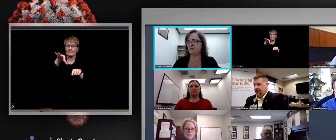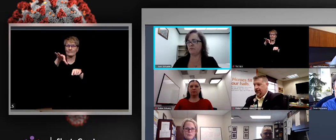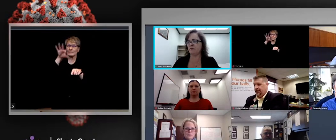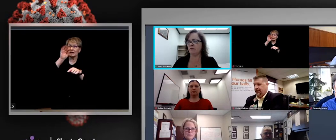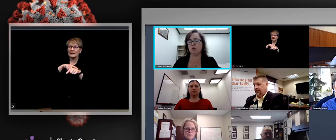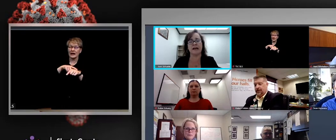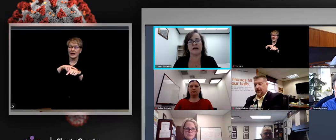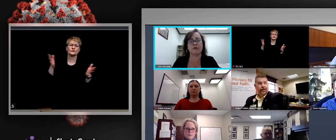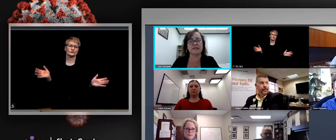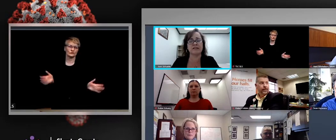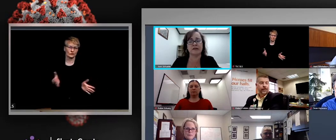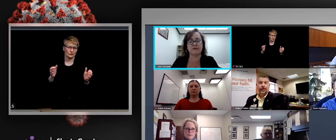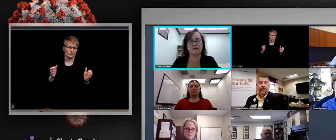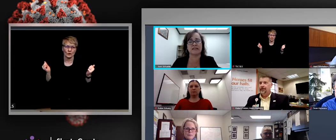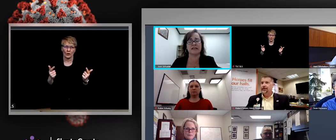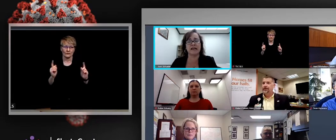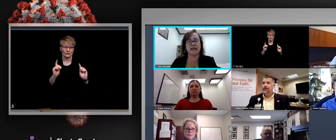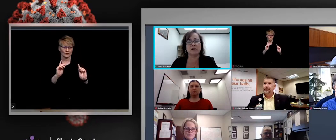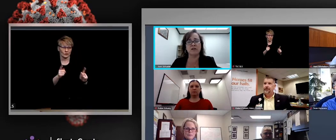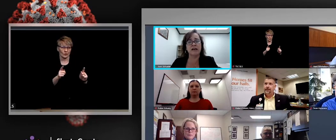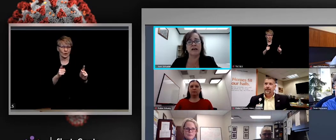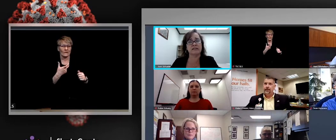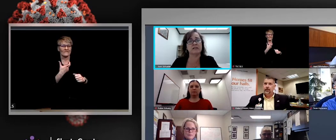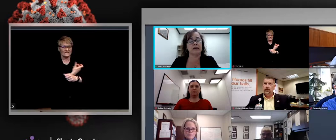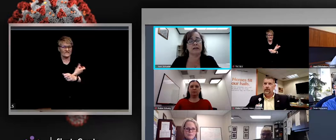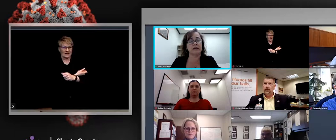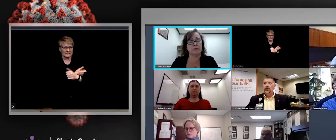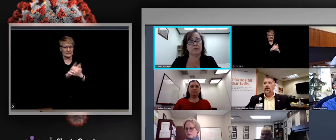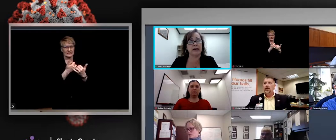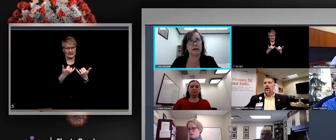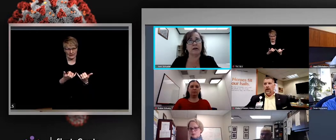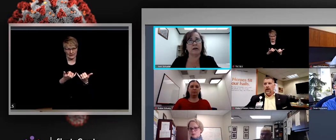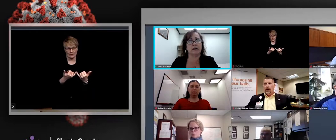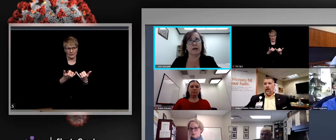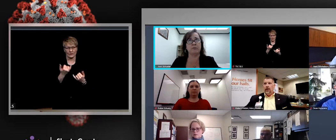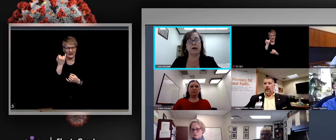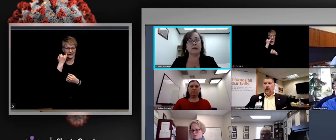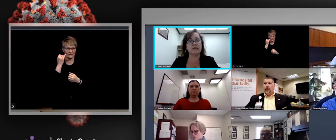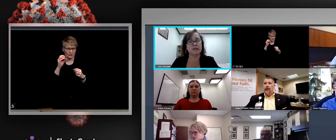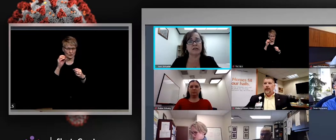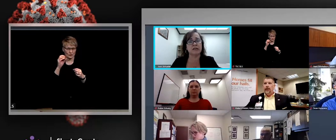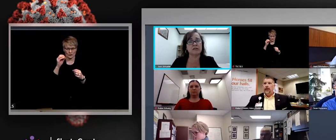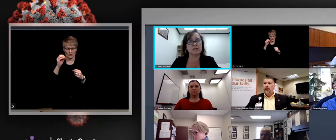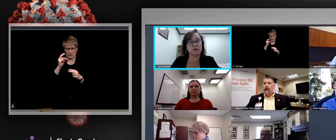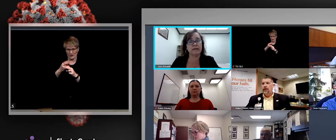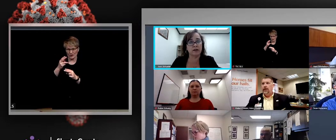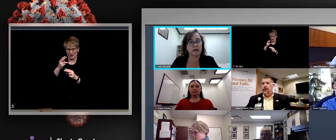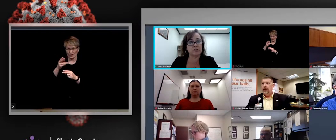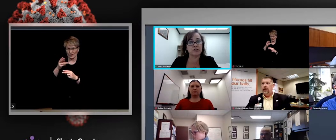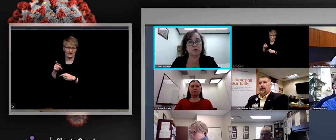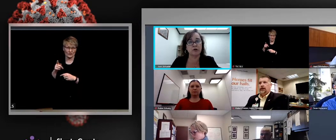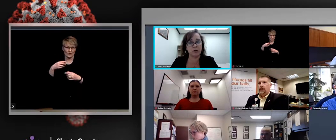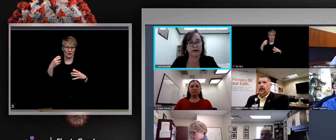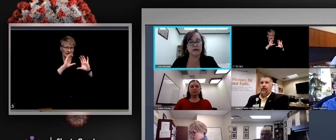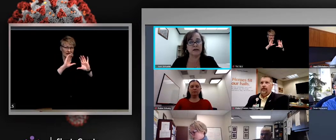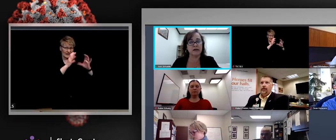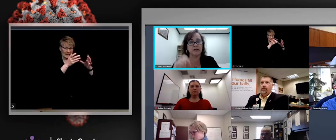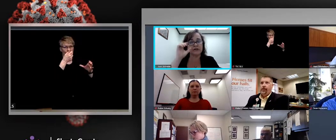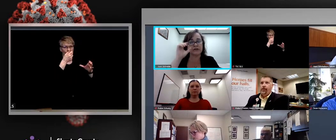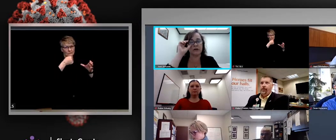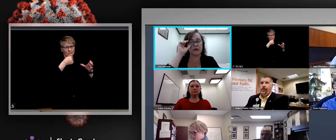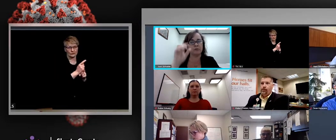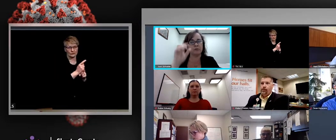one of the categories that can be vaccinated now, that population is quite large now and growing.